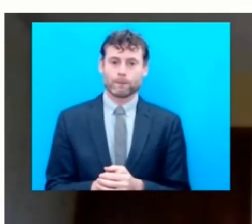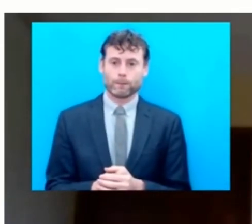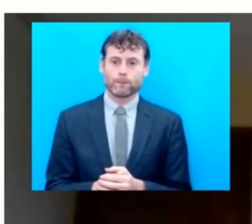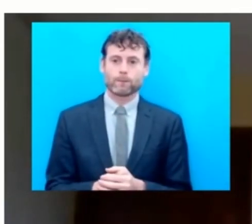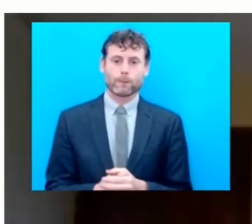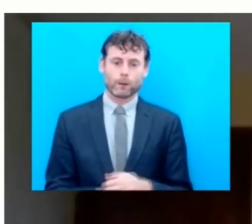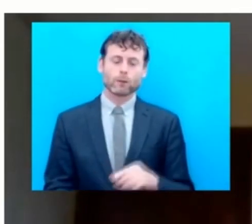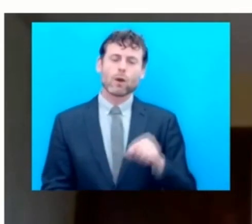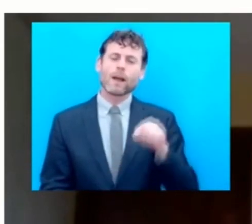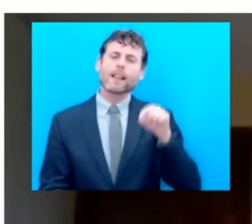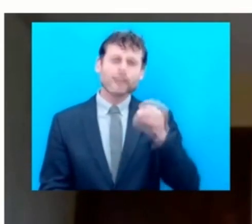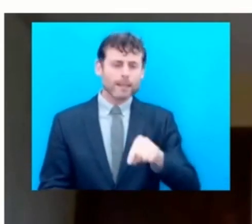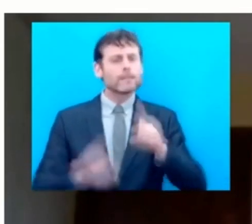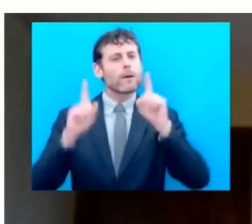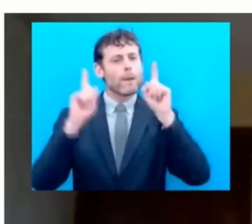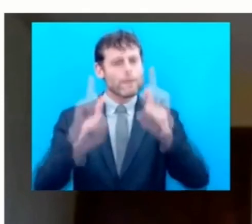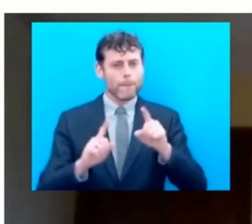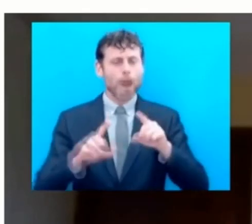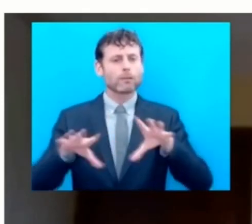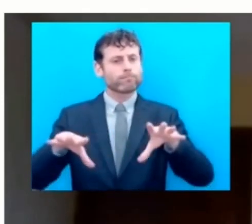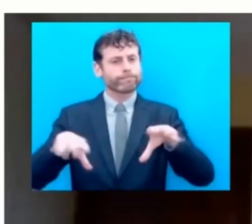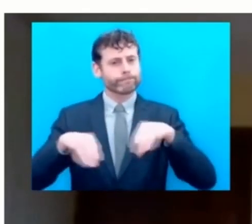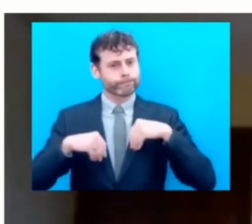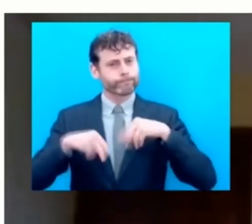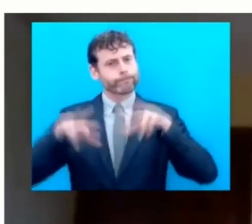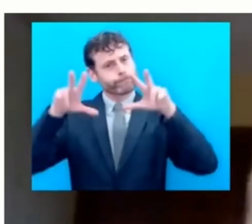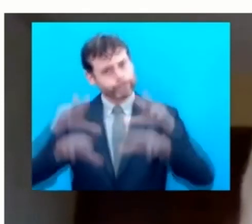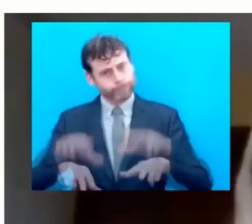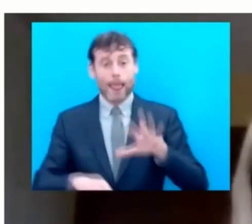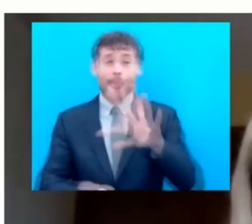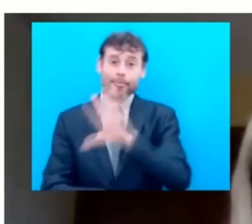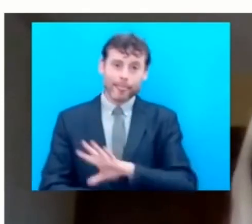regulatory frameworks. Thank you very much.